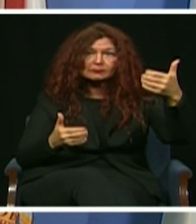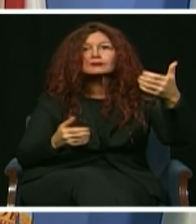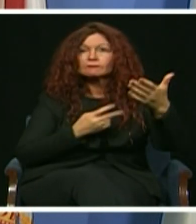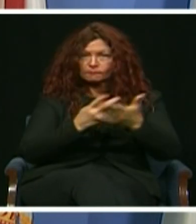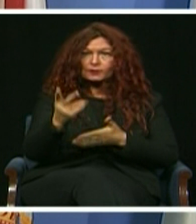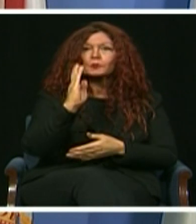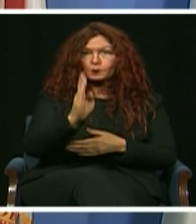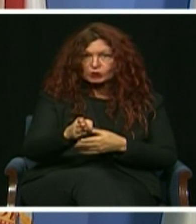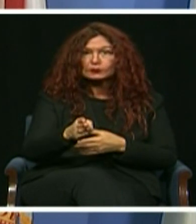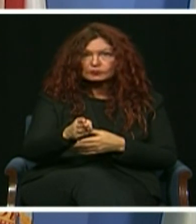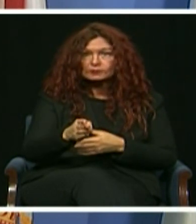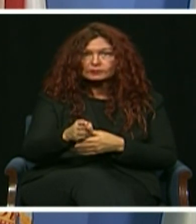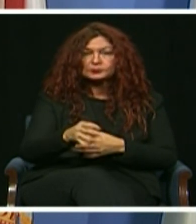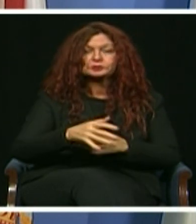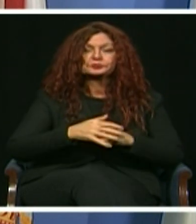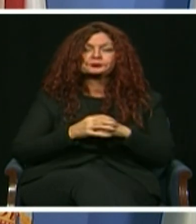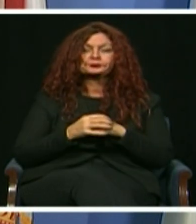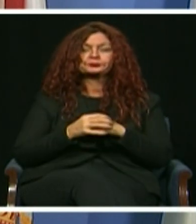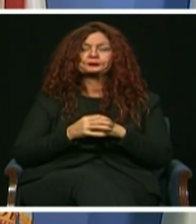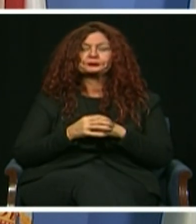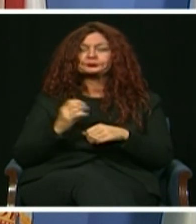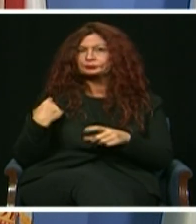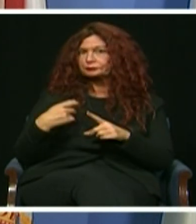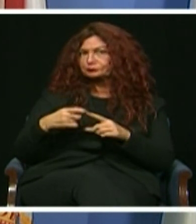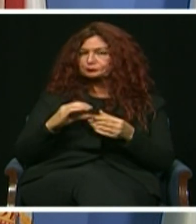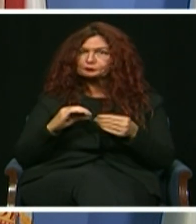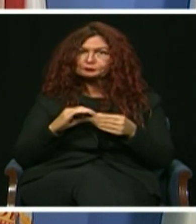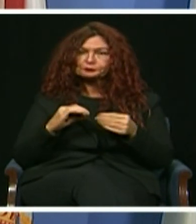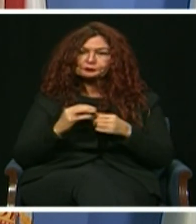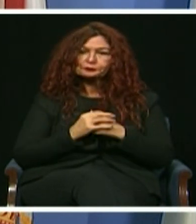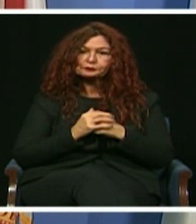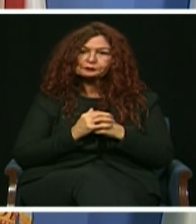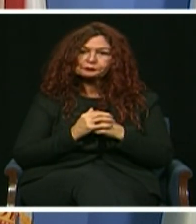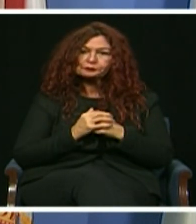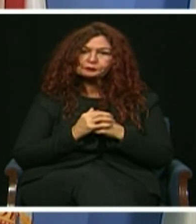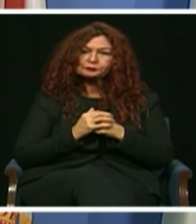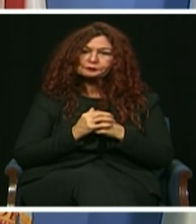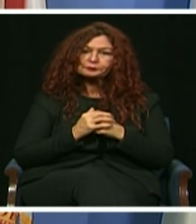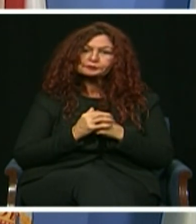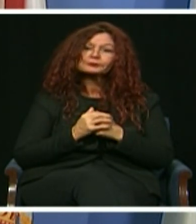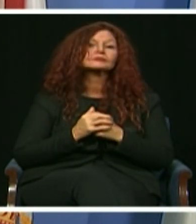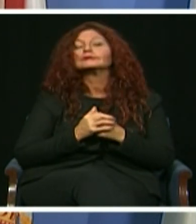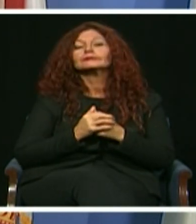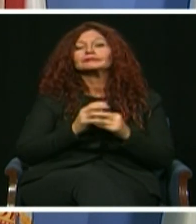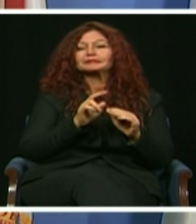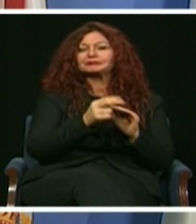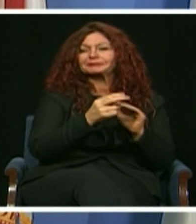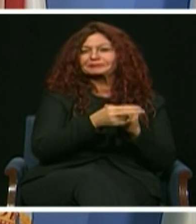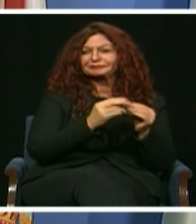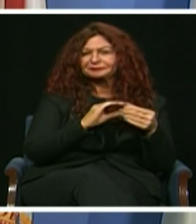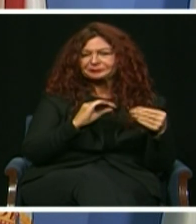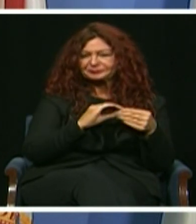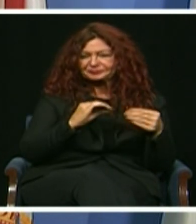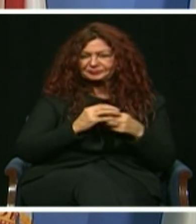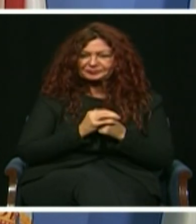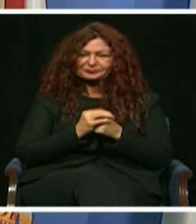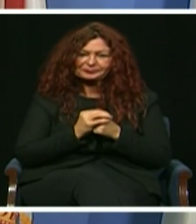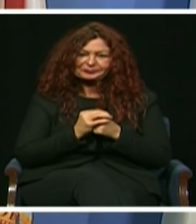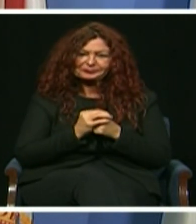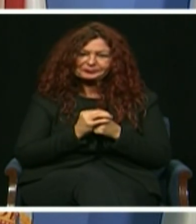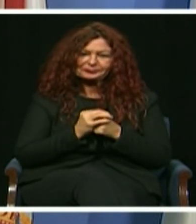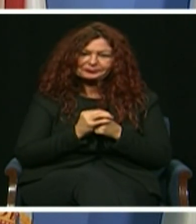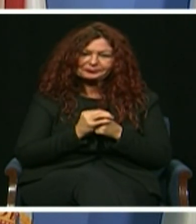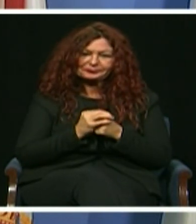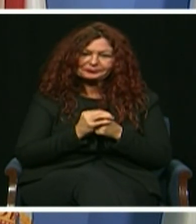avanzamos, divididos nos caemos. Um, usum nu cumpe, divise nu